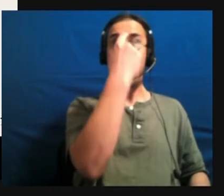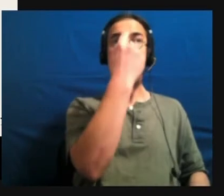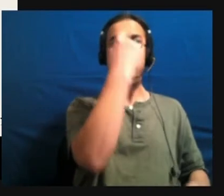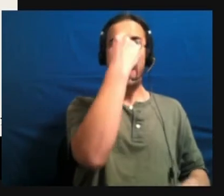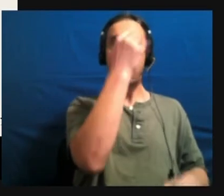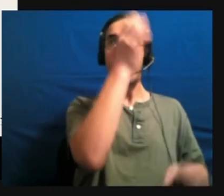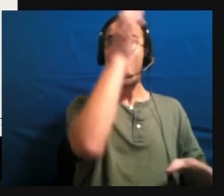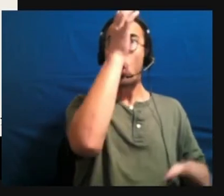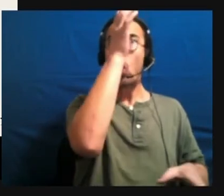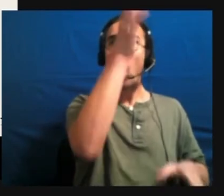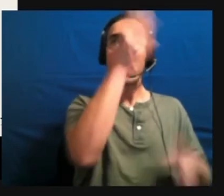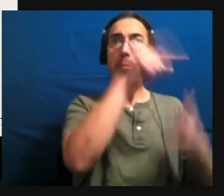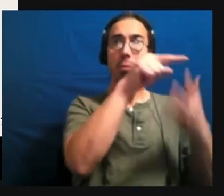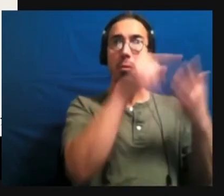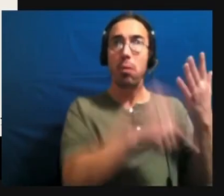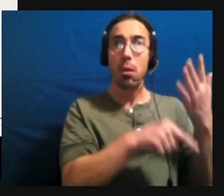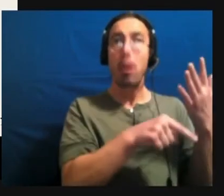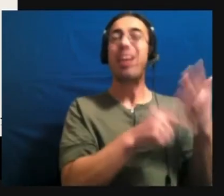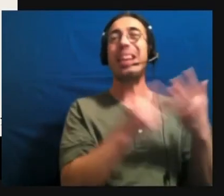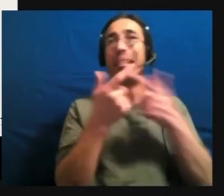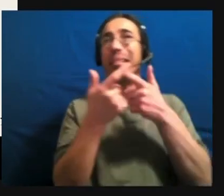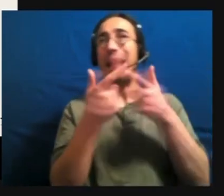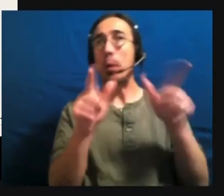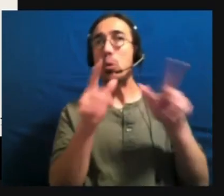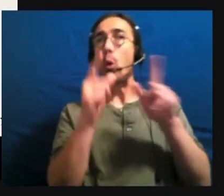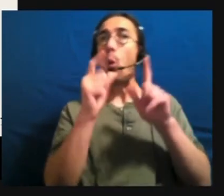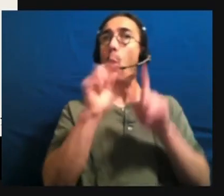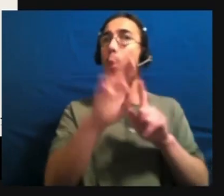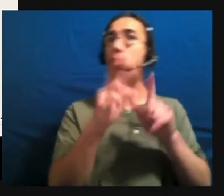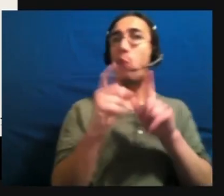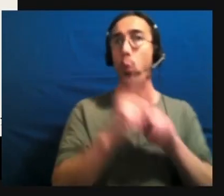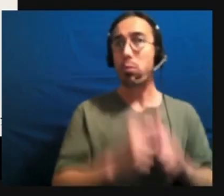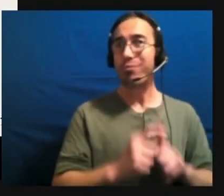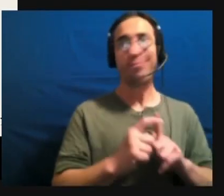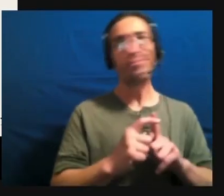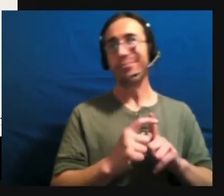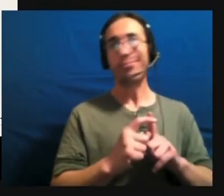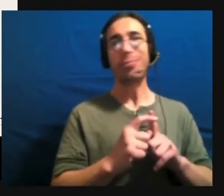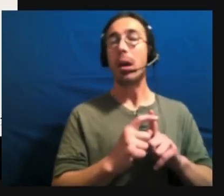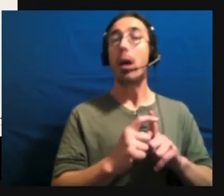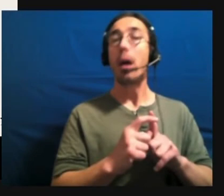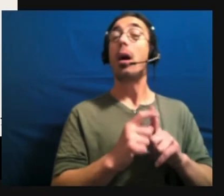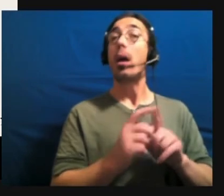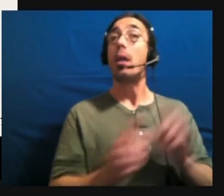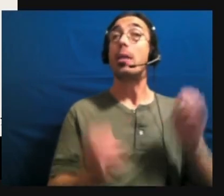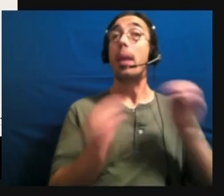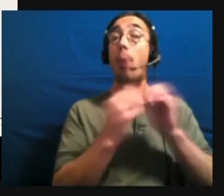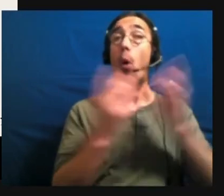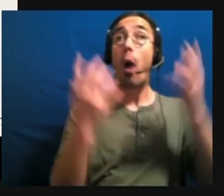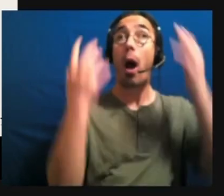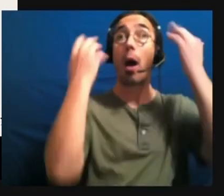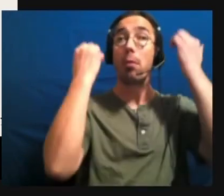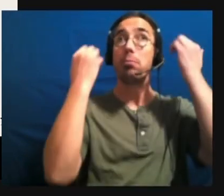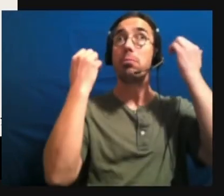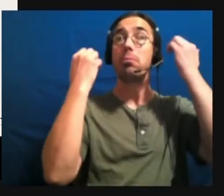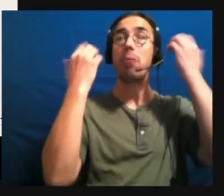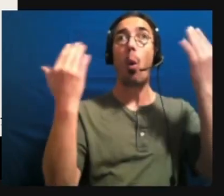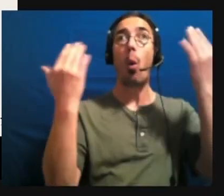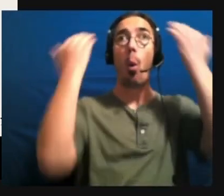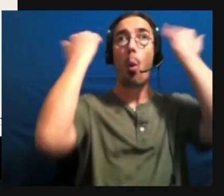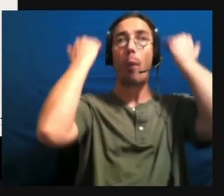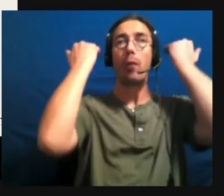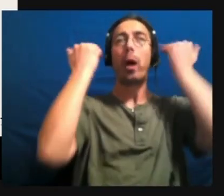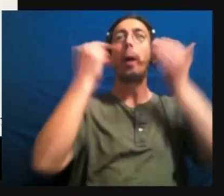if I'm overloaded, the more I'm overloaded, the more I need time to translate those concepts